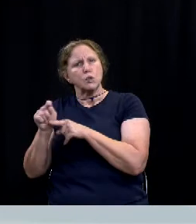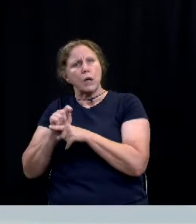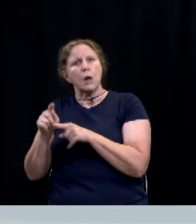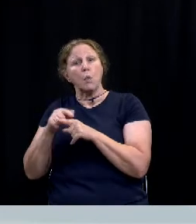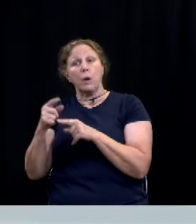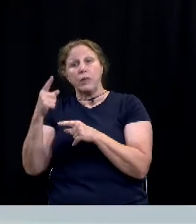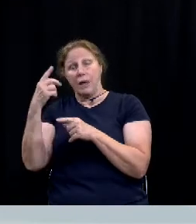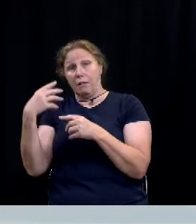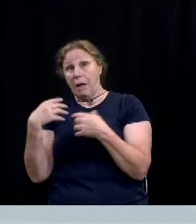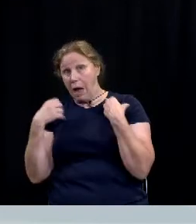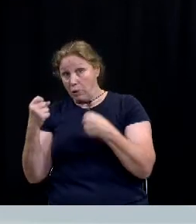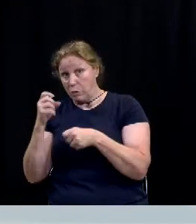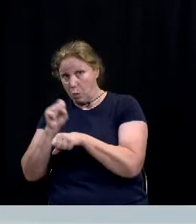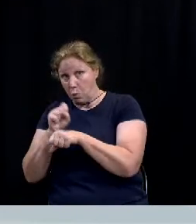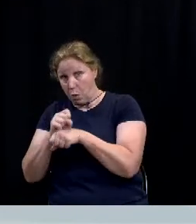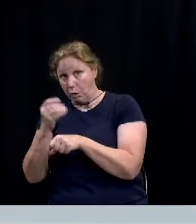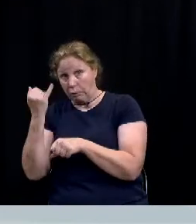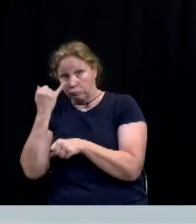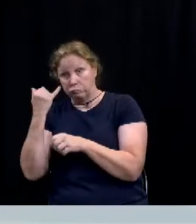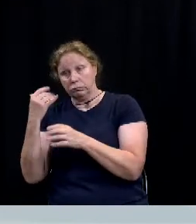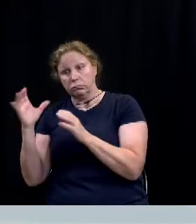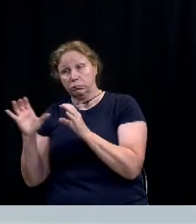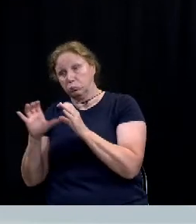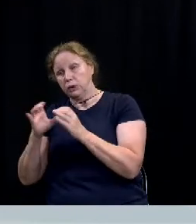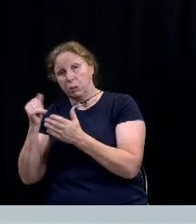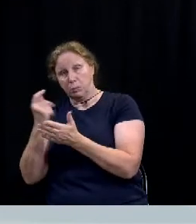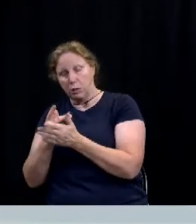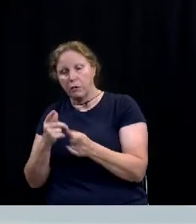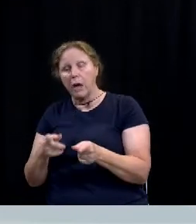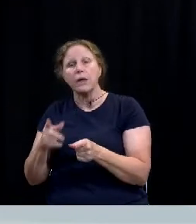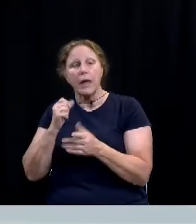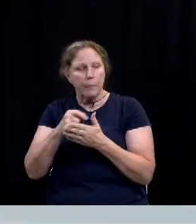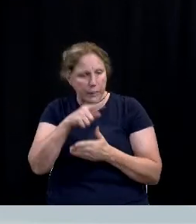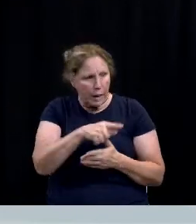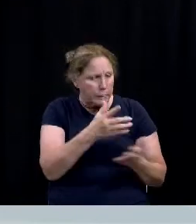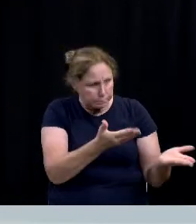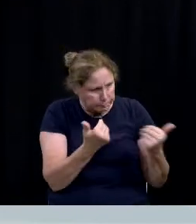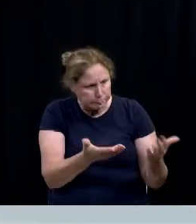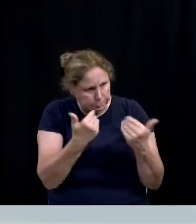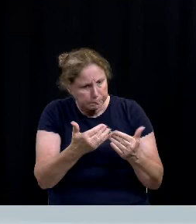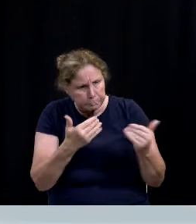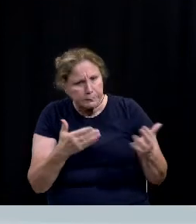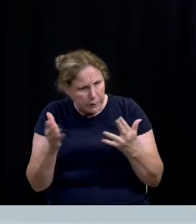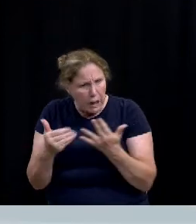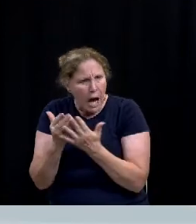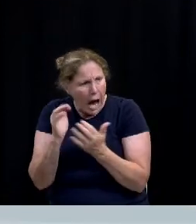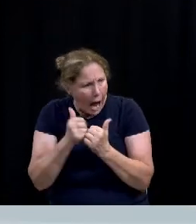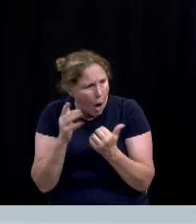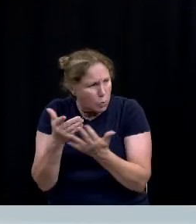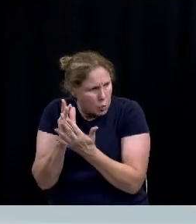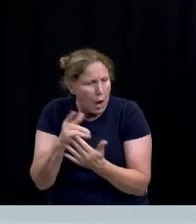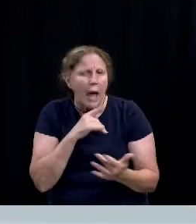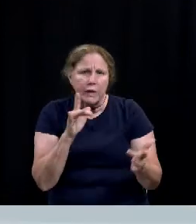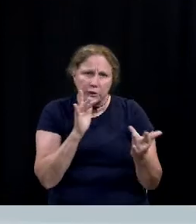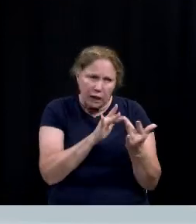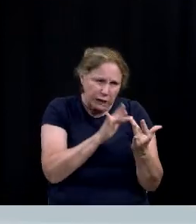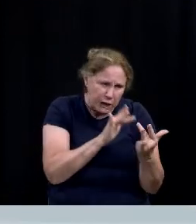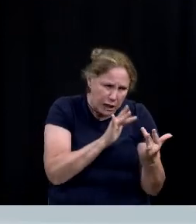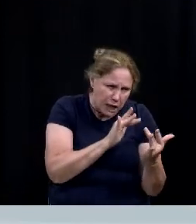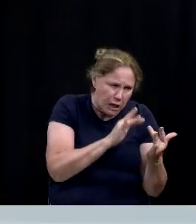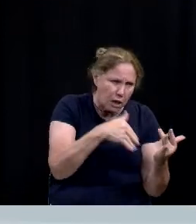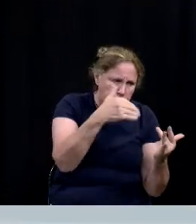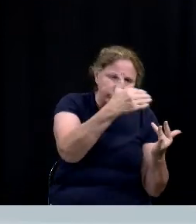who would be there to follow up and provide navigation support encouragement and intensive follow-up then local